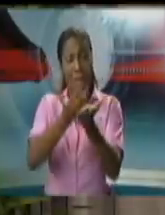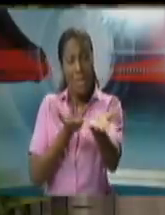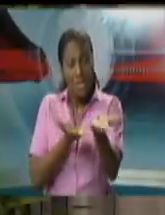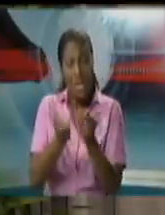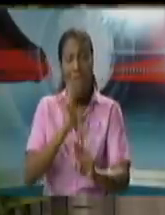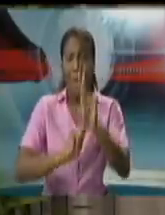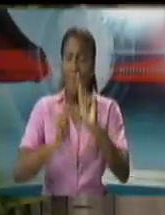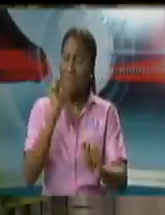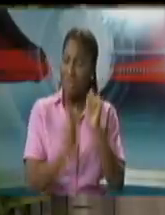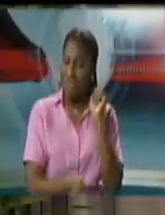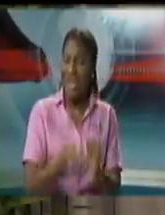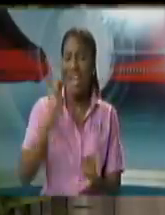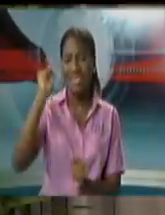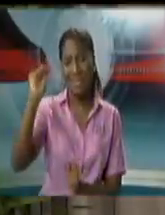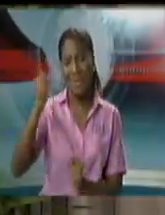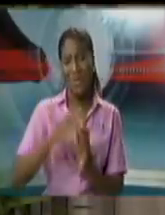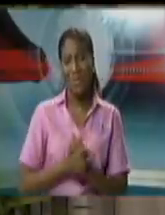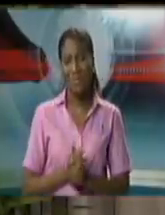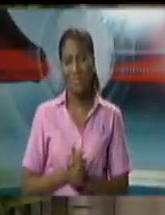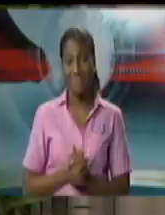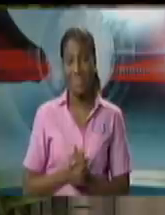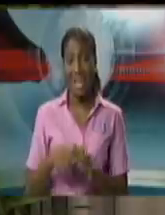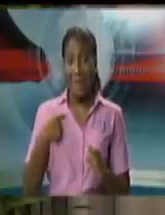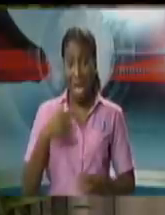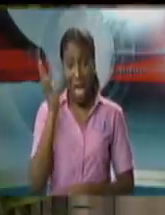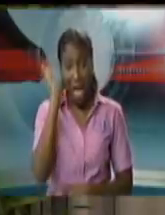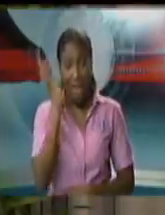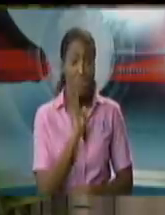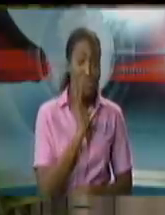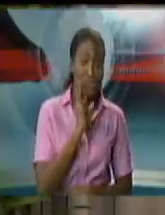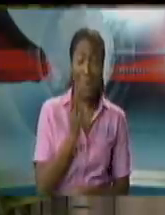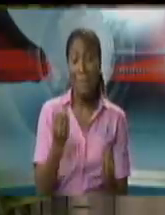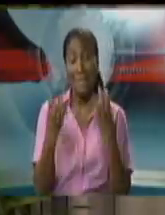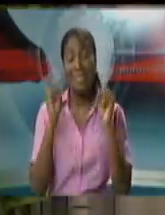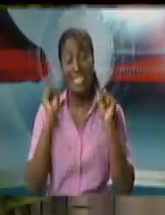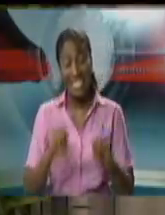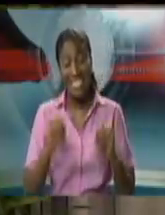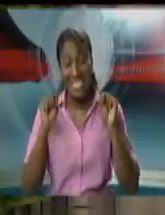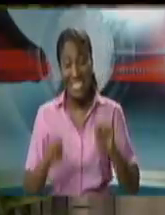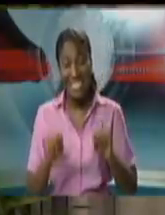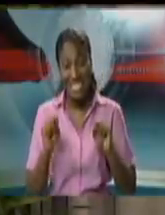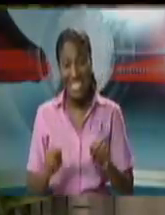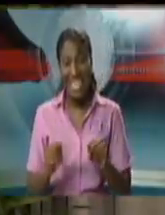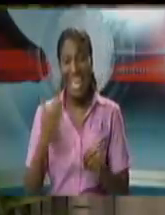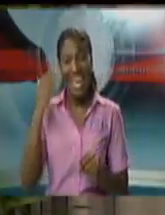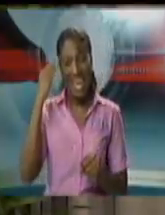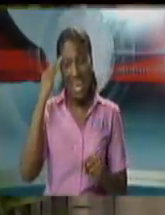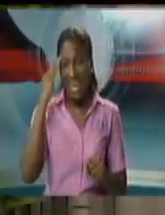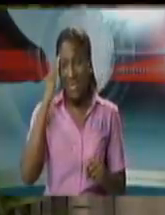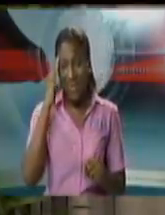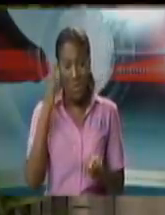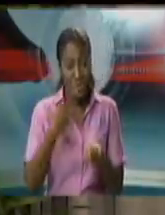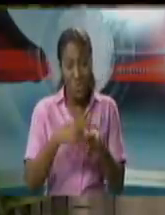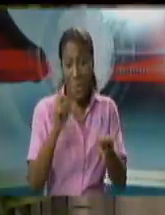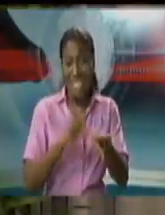so I've given you a whole lot on I know it's it's it's it's a very short space of time to rule all of this out